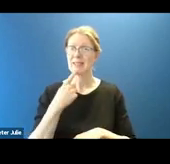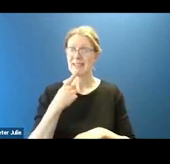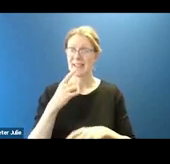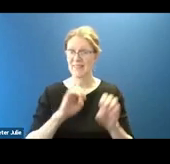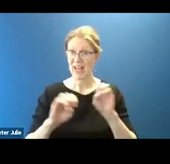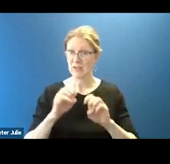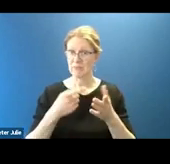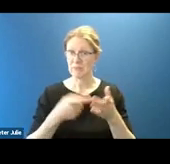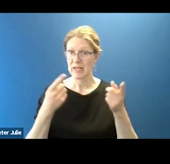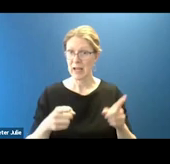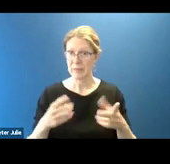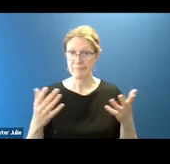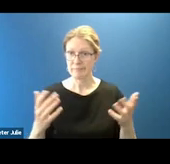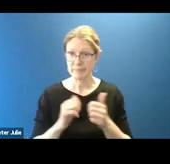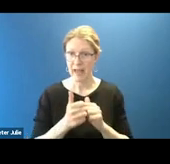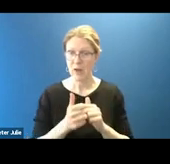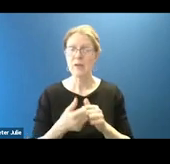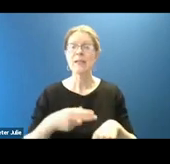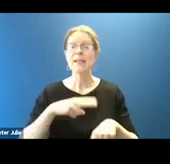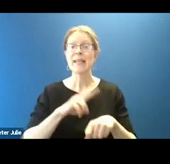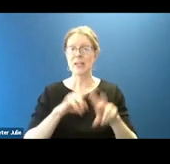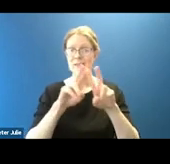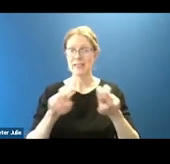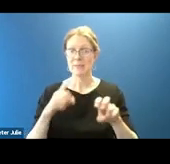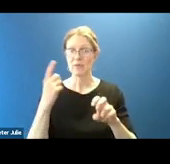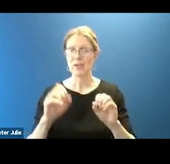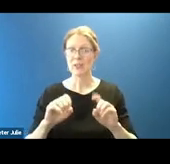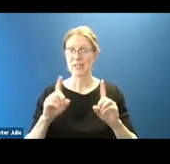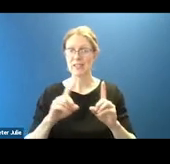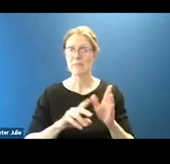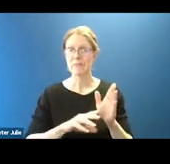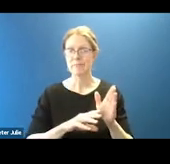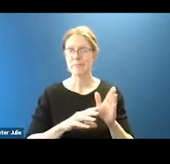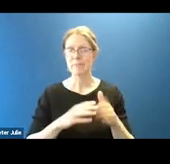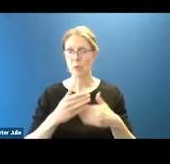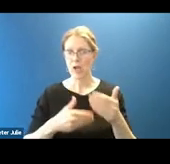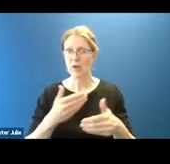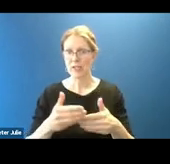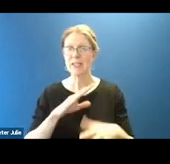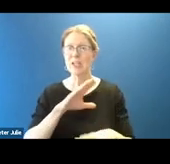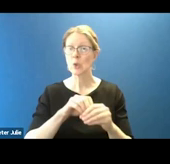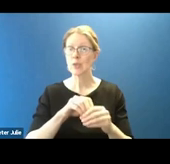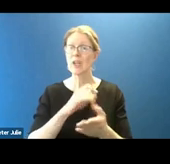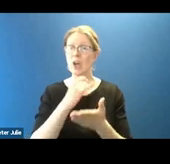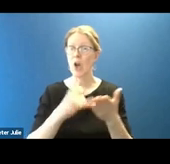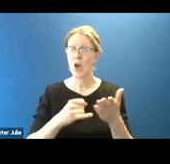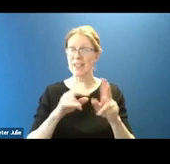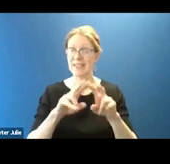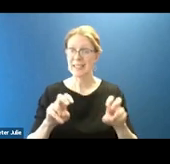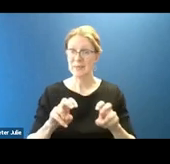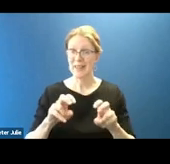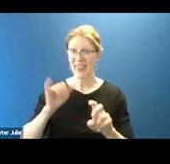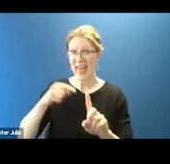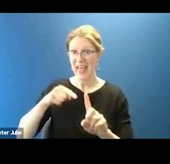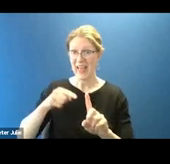is through the National Assessment of Educational Progress, including a specified arts assessment, which was eliminated in 2019.